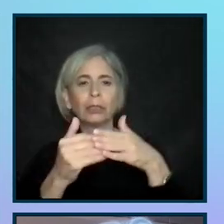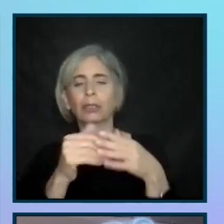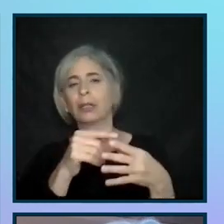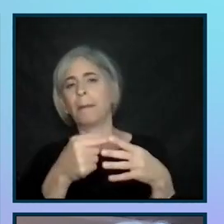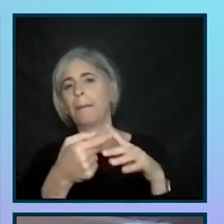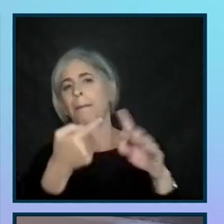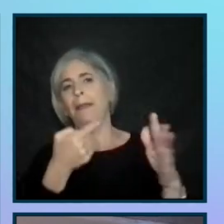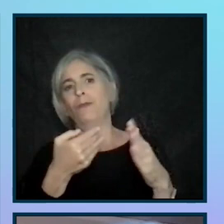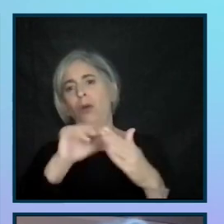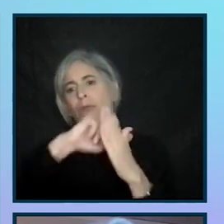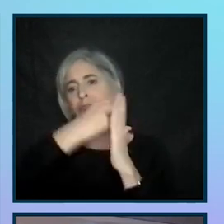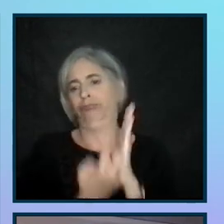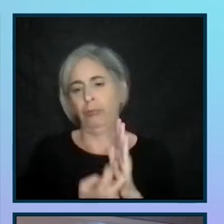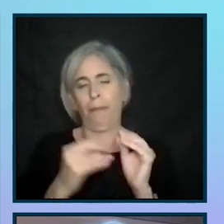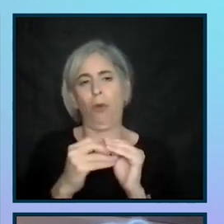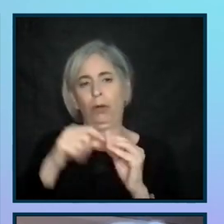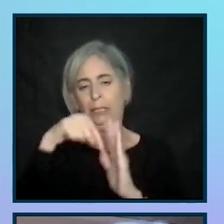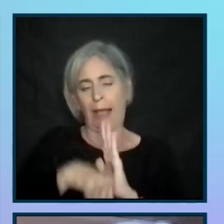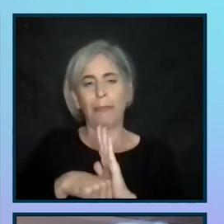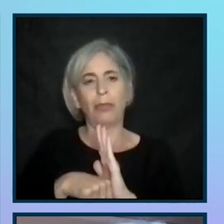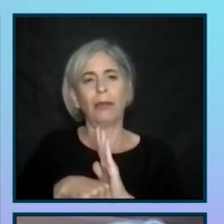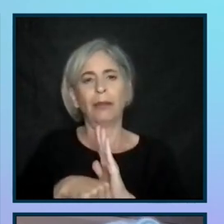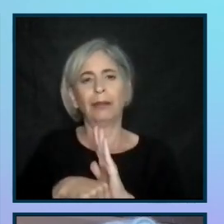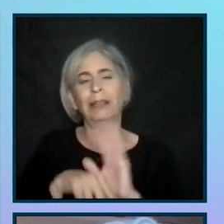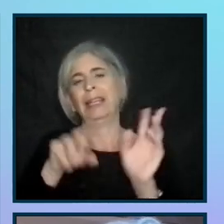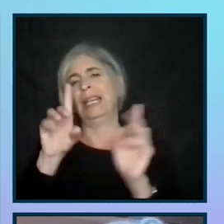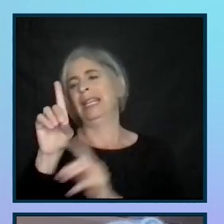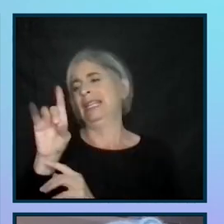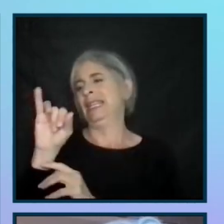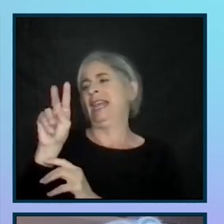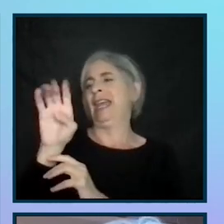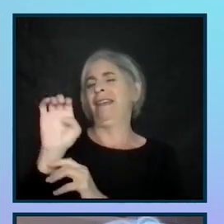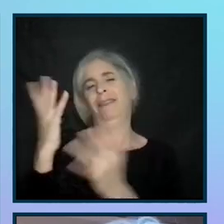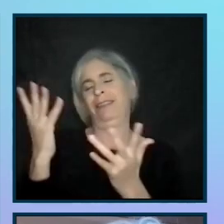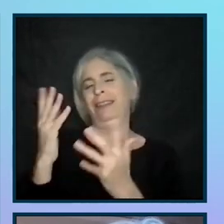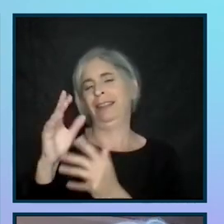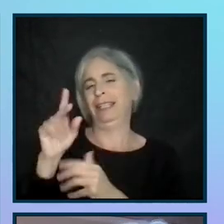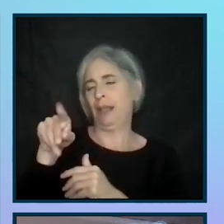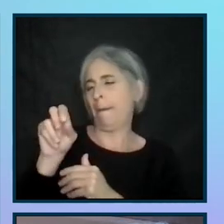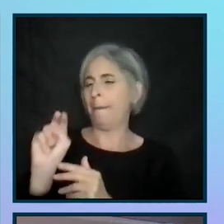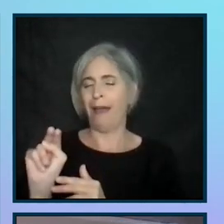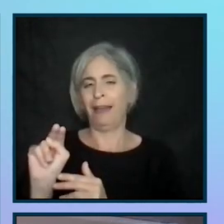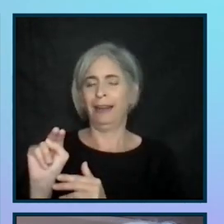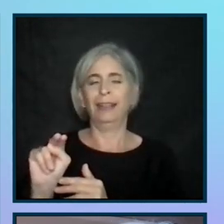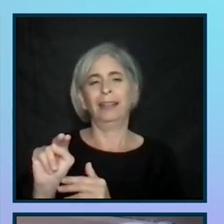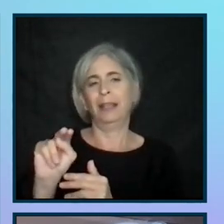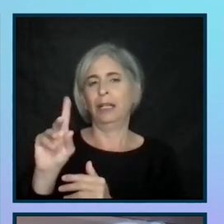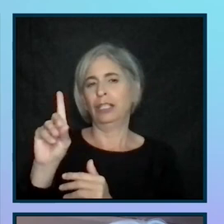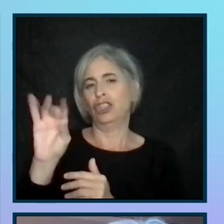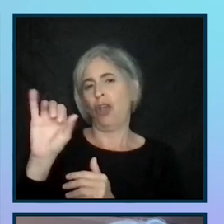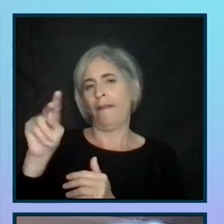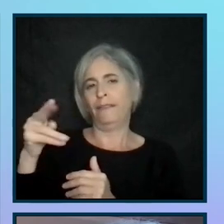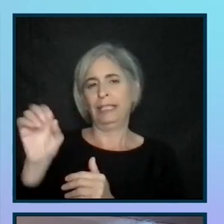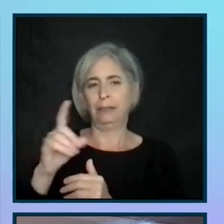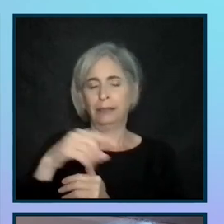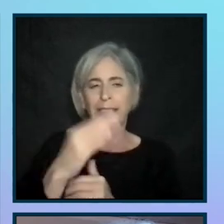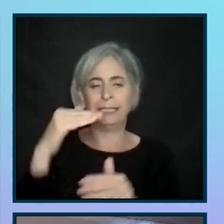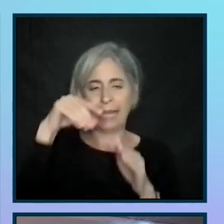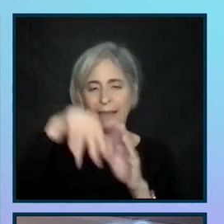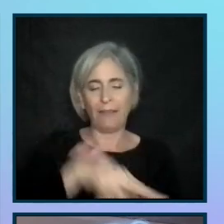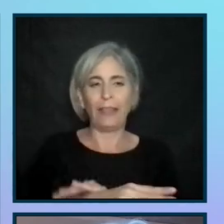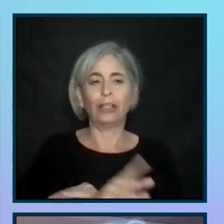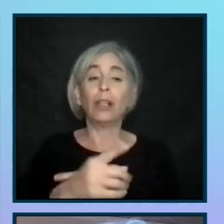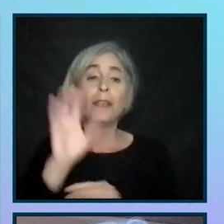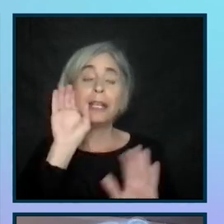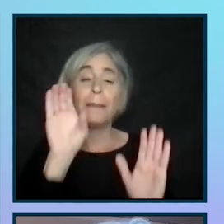key ones. Dolphins dive, kind of a pun because the dolphins are diving there. So the elements are illustrated here